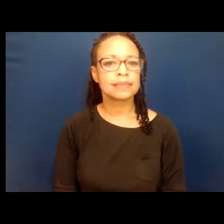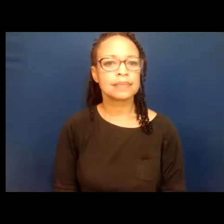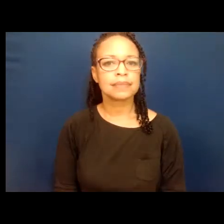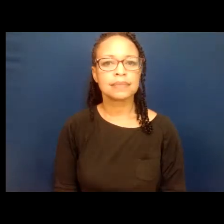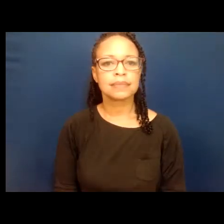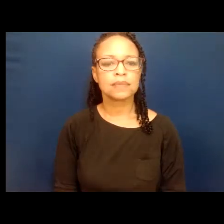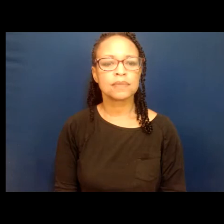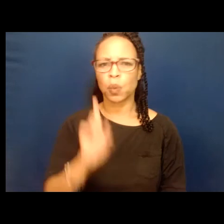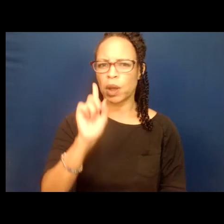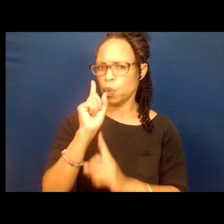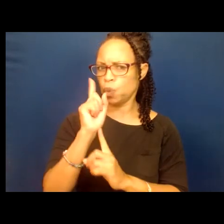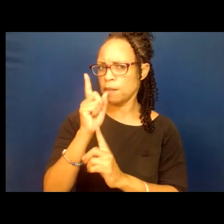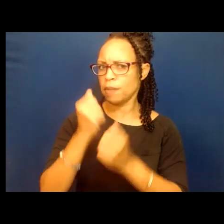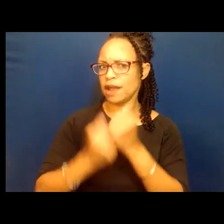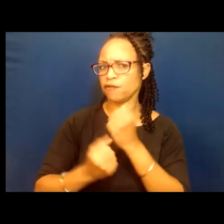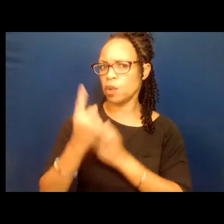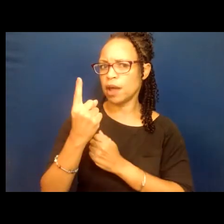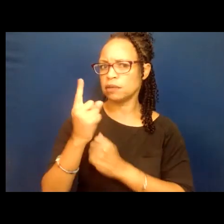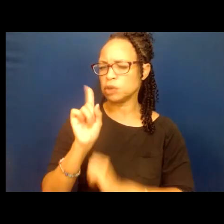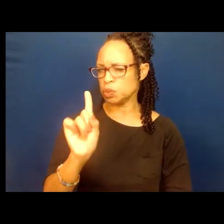One moment, everyone. One moment.